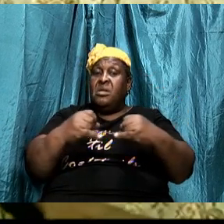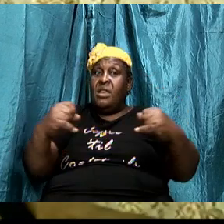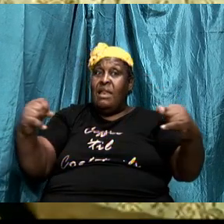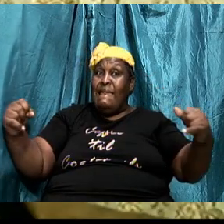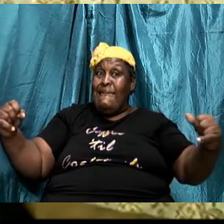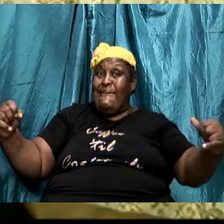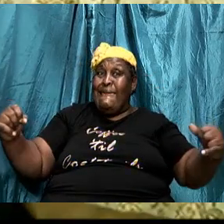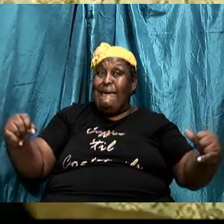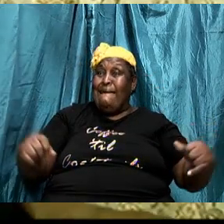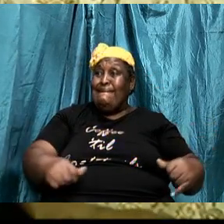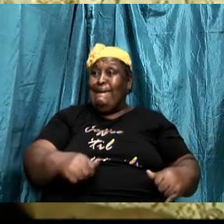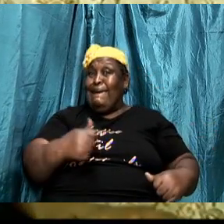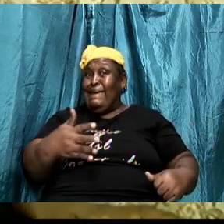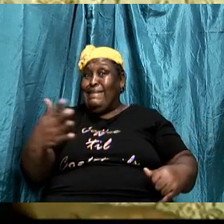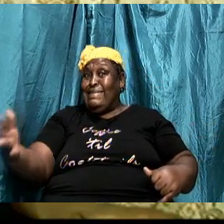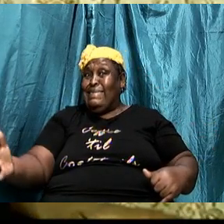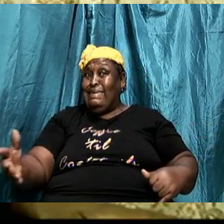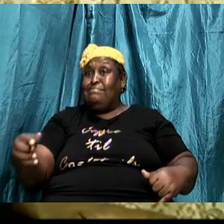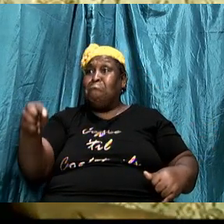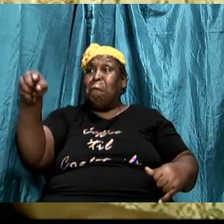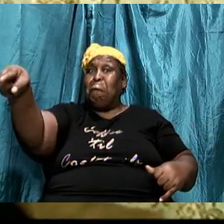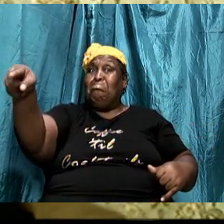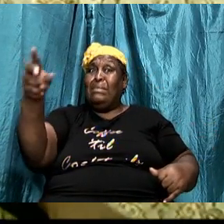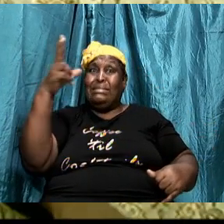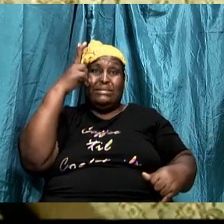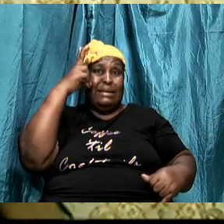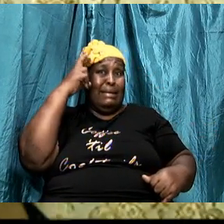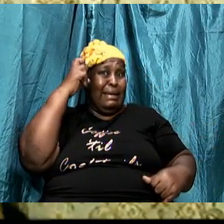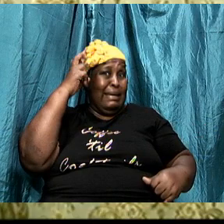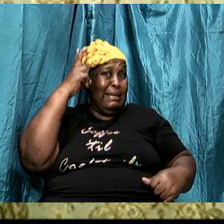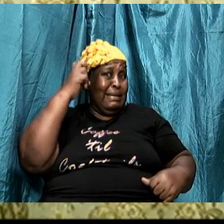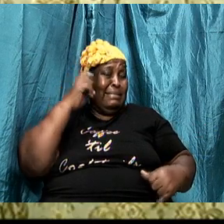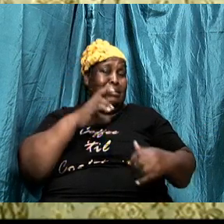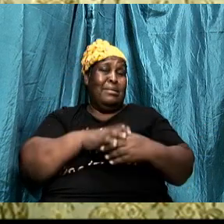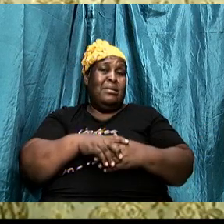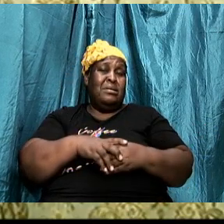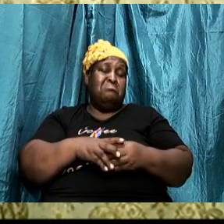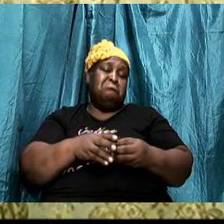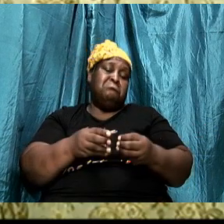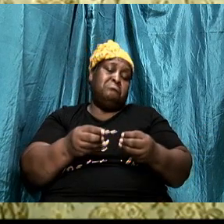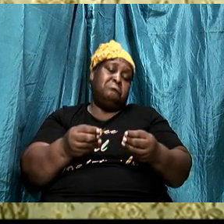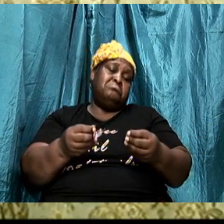say anything that is over on that side is the enemy is fading